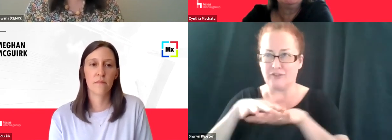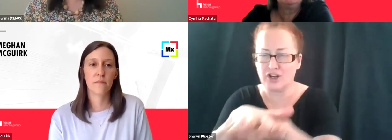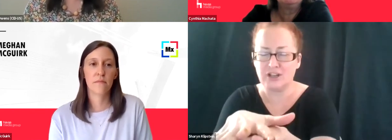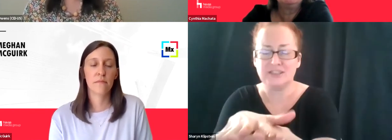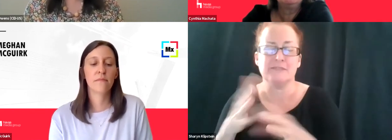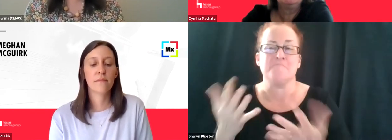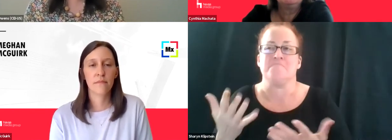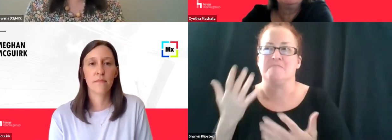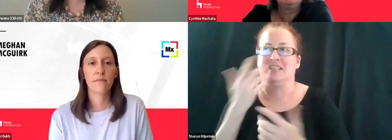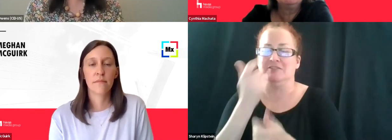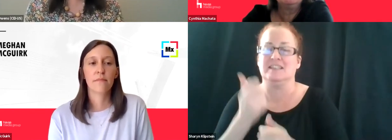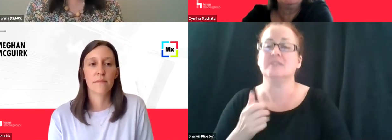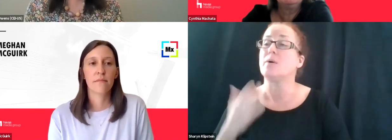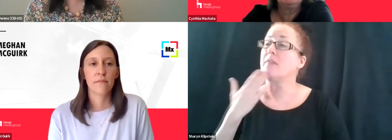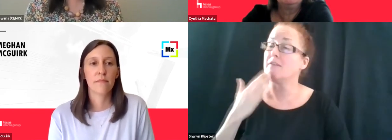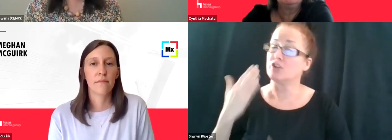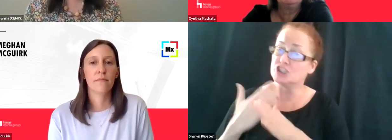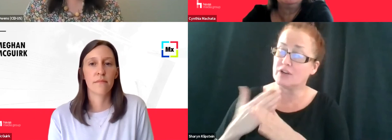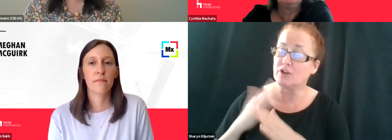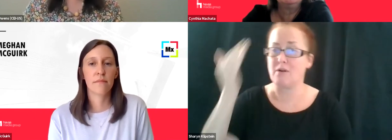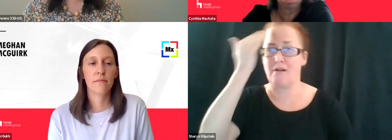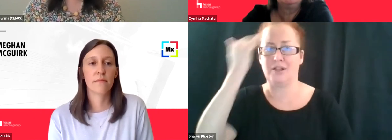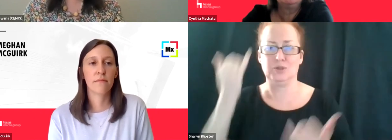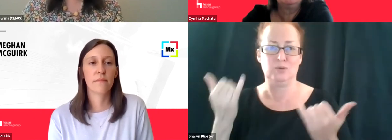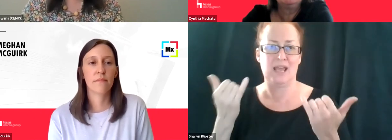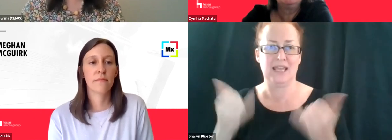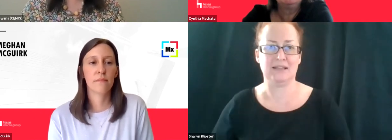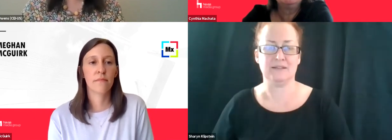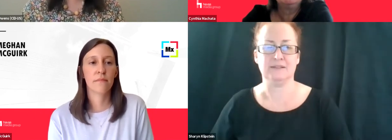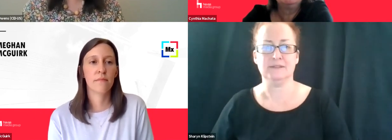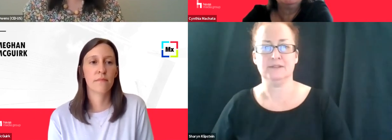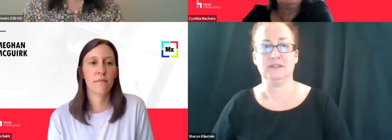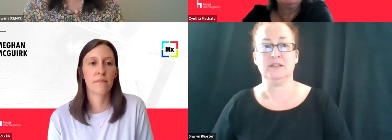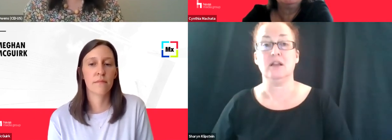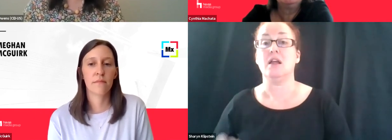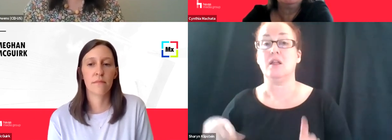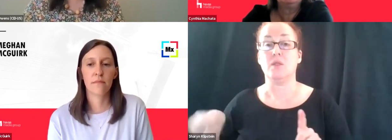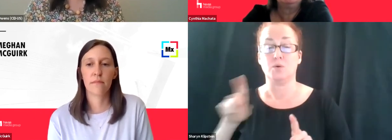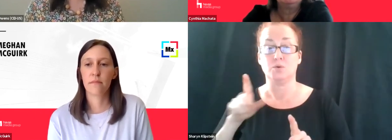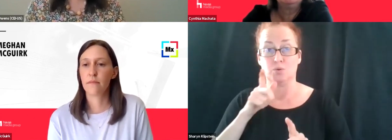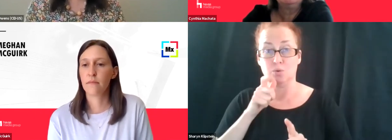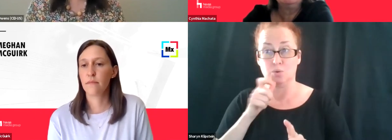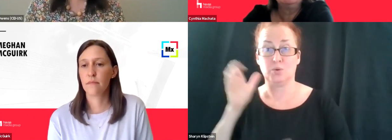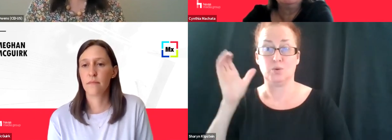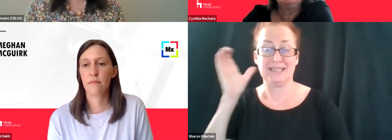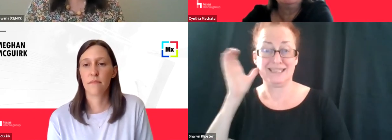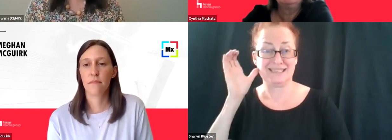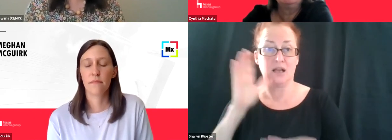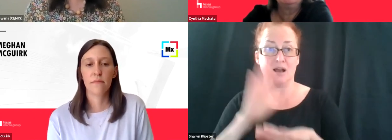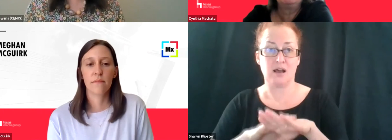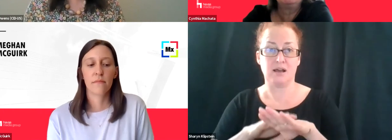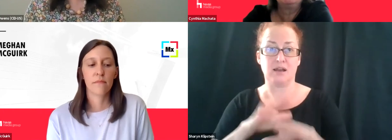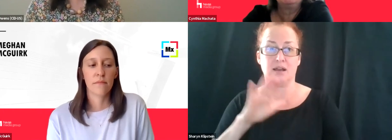thank you so much for sharing all of your insight with us today. And, um, for those of you who are listening on, um,